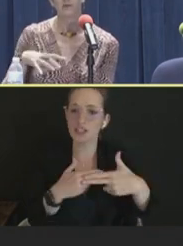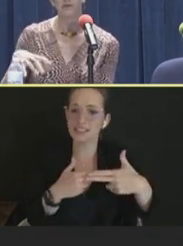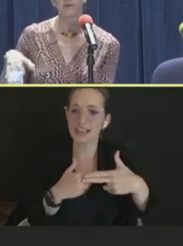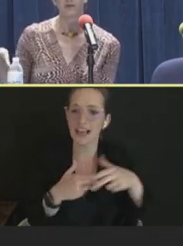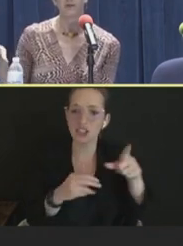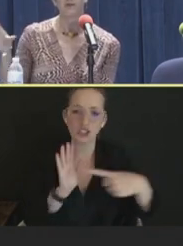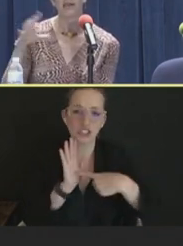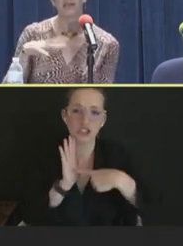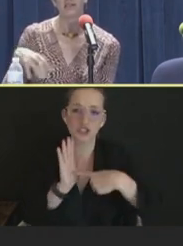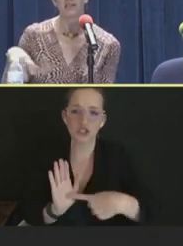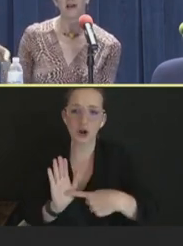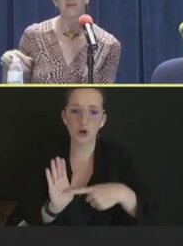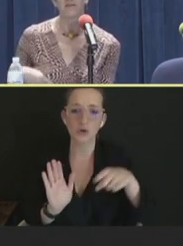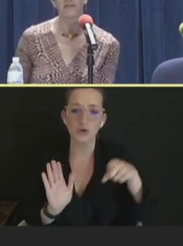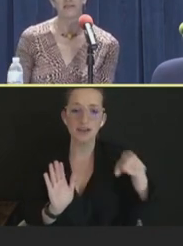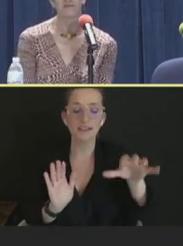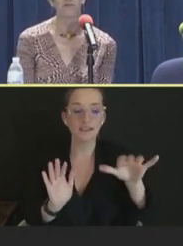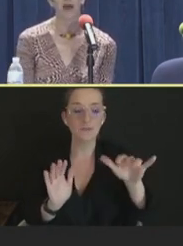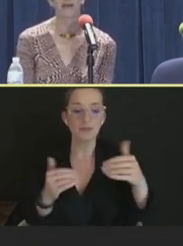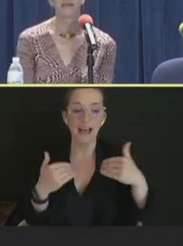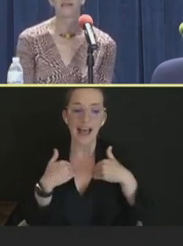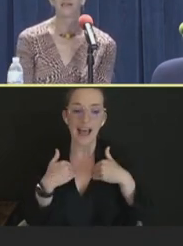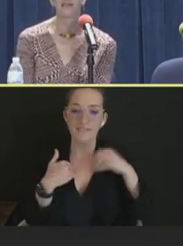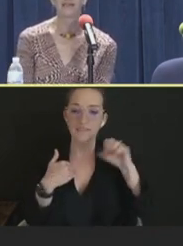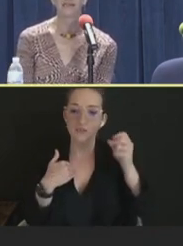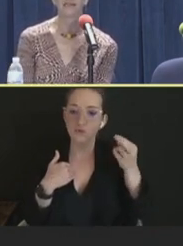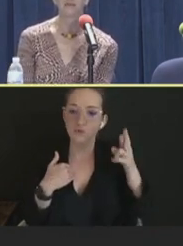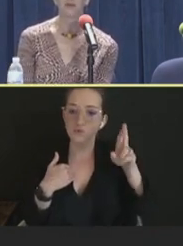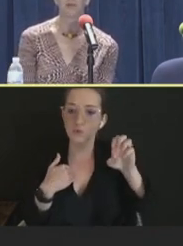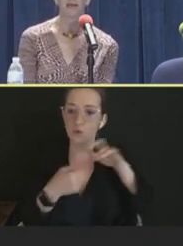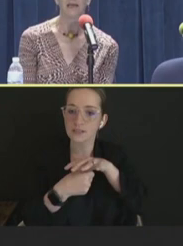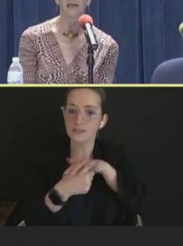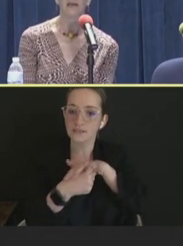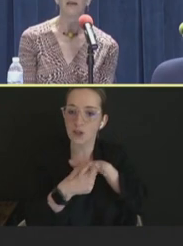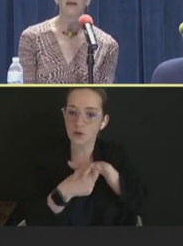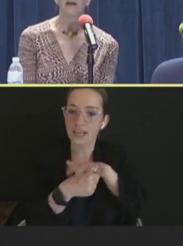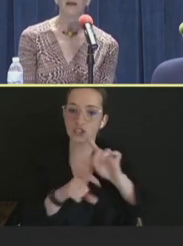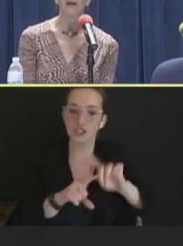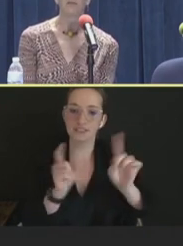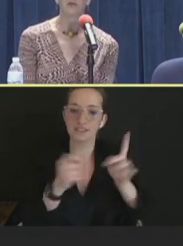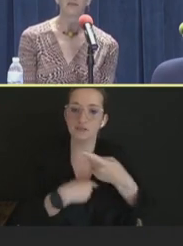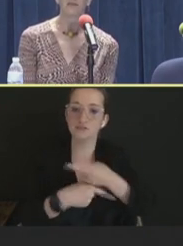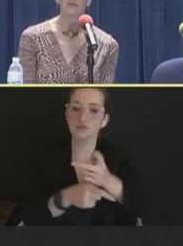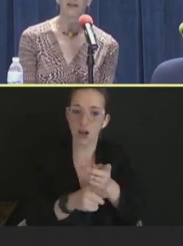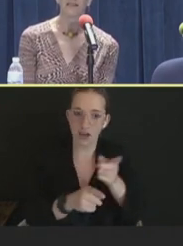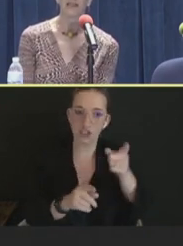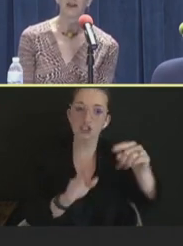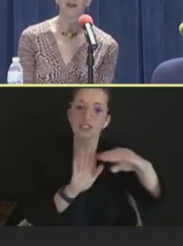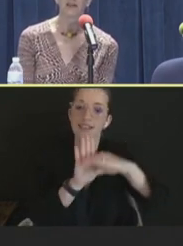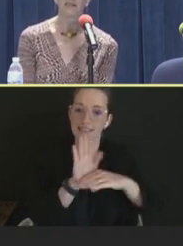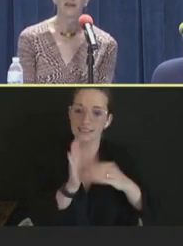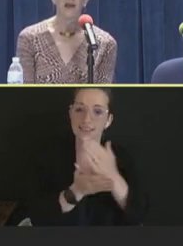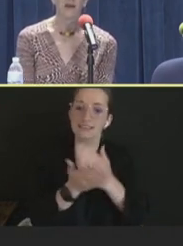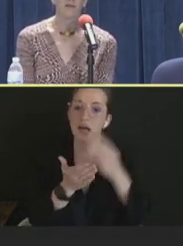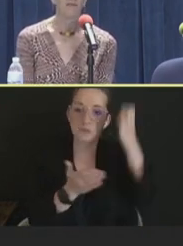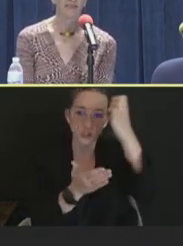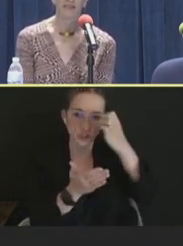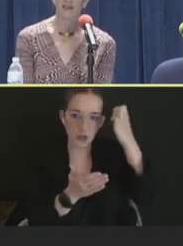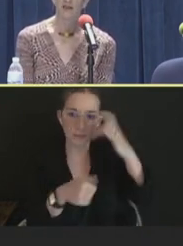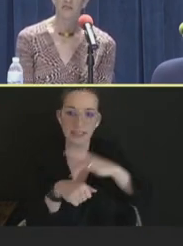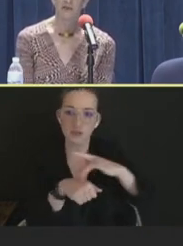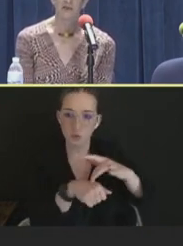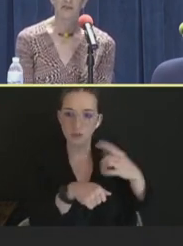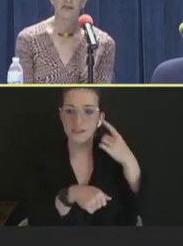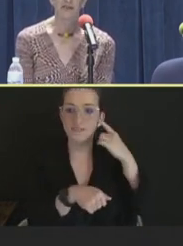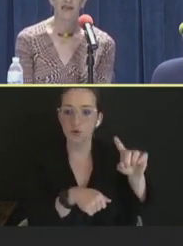source or the location of the different products. And she listed some European sources for vaccine carriers. But the vaccine